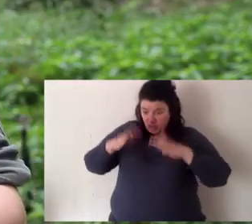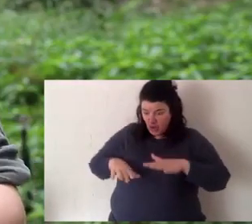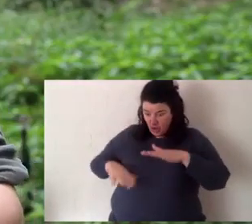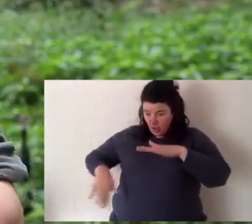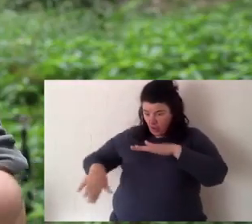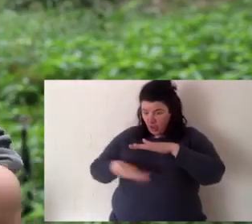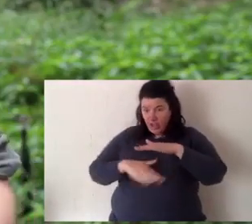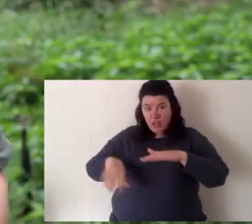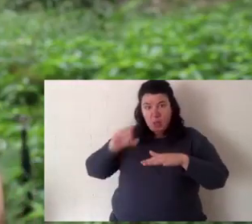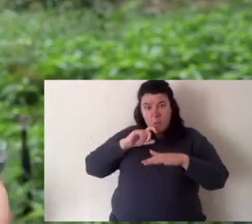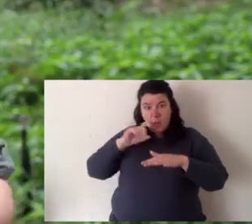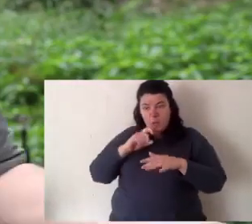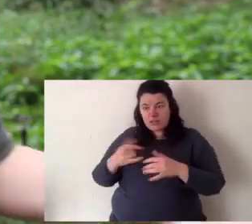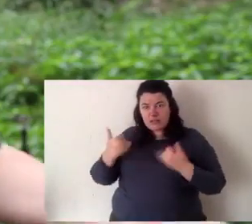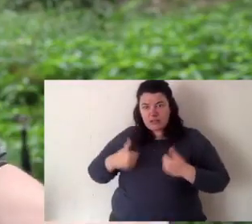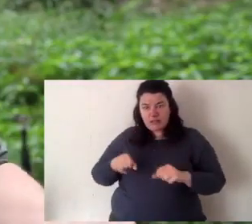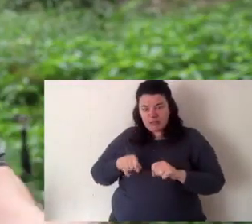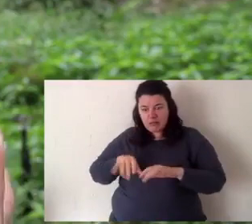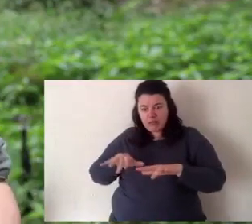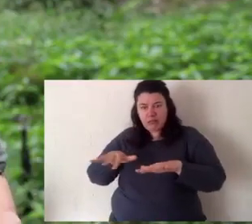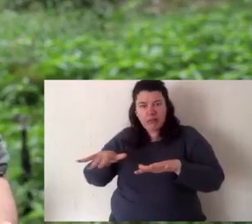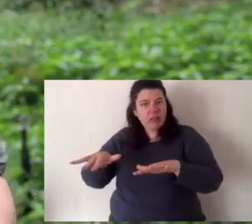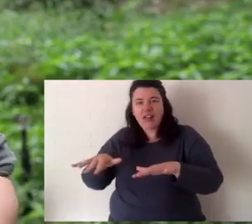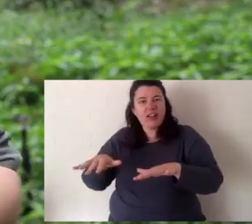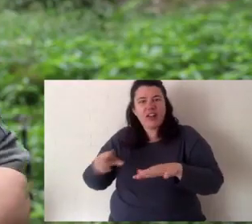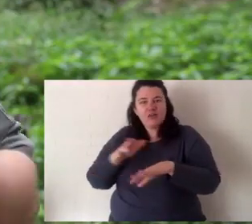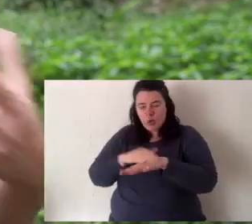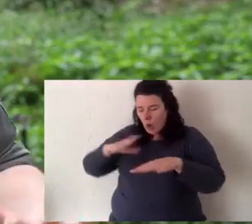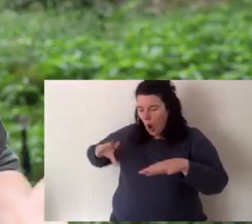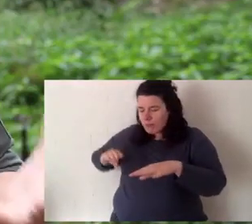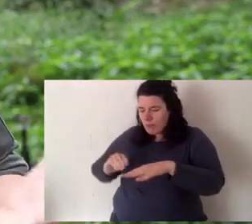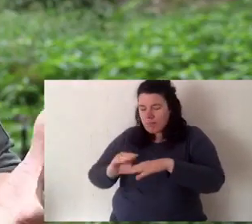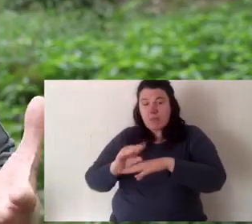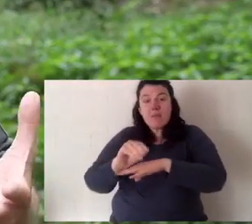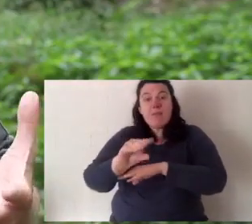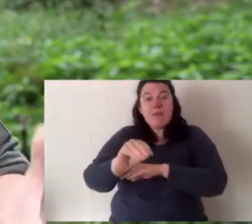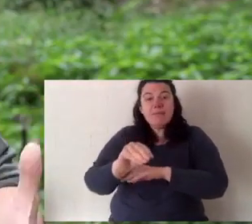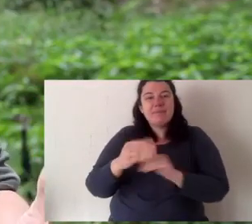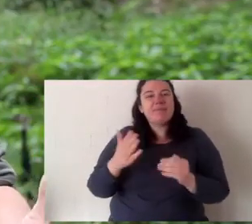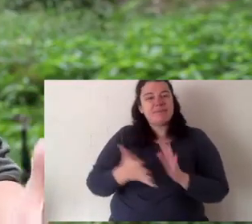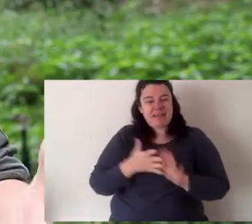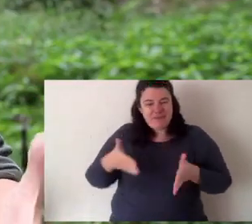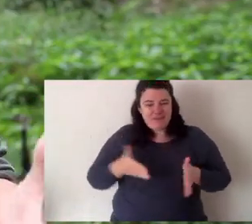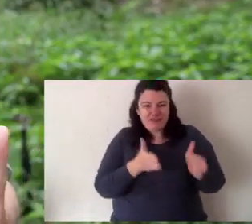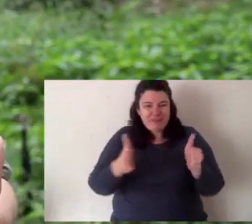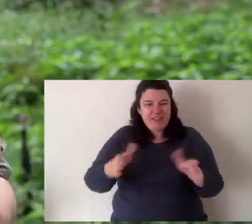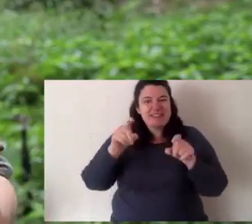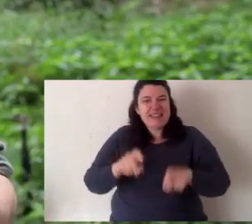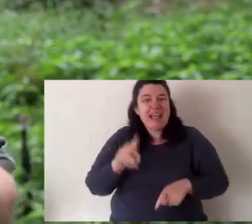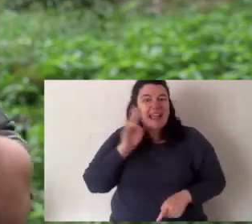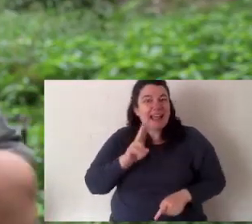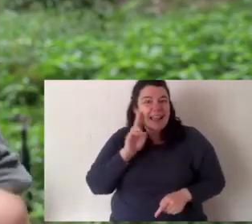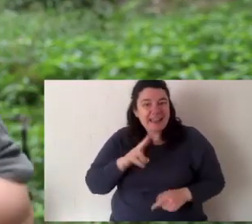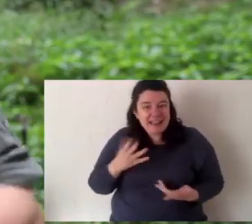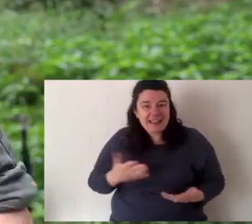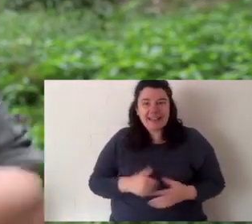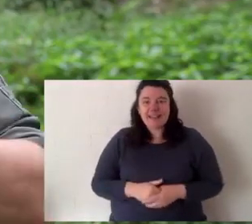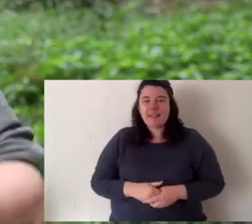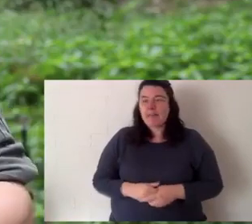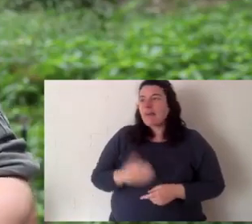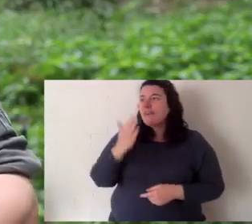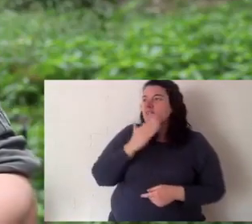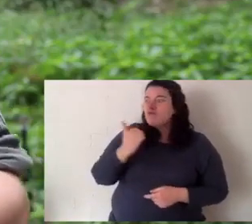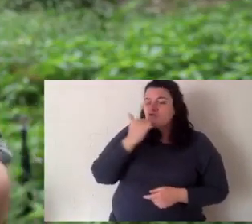service. When something dies under the water and it could be diseased, those turtles clean it up. And they keep the